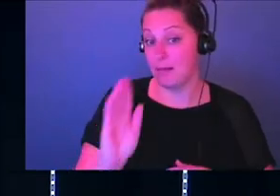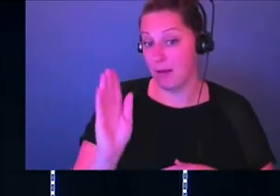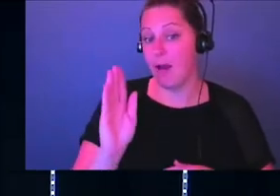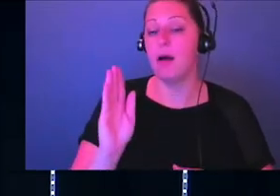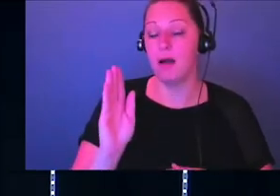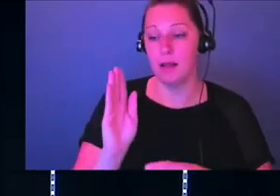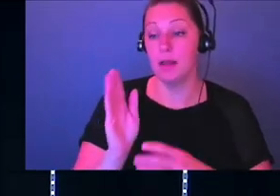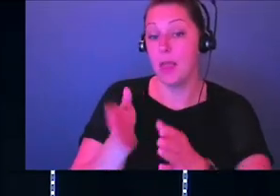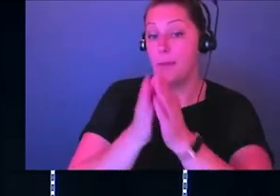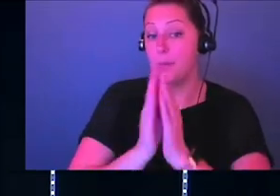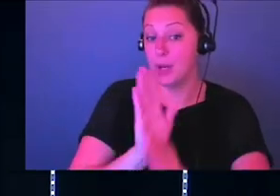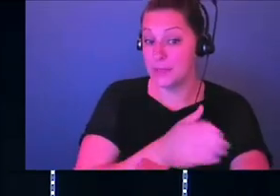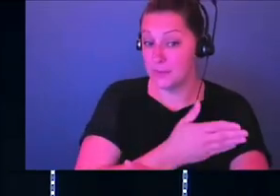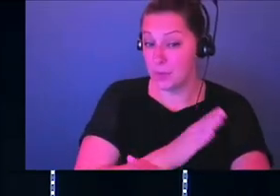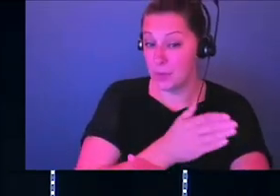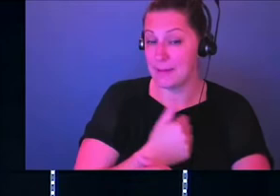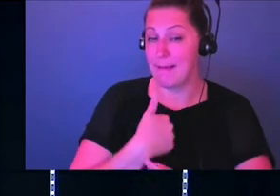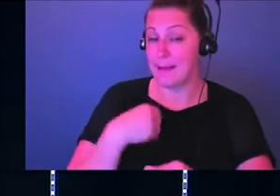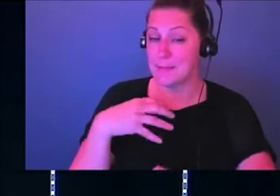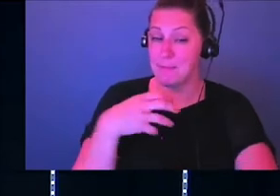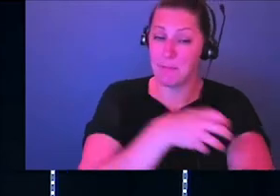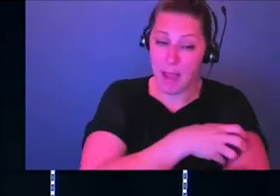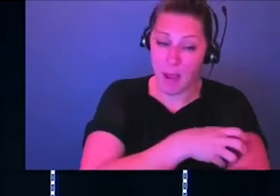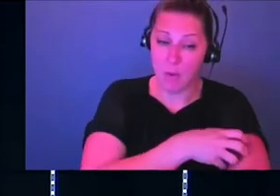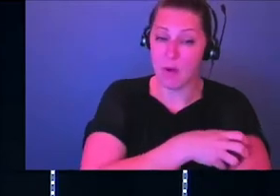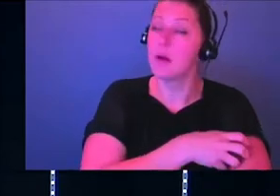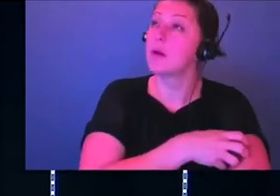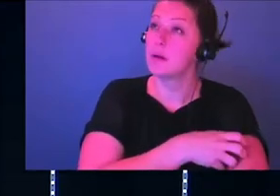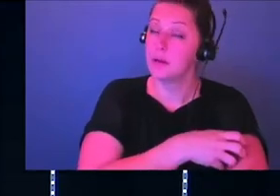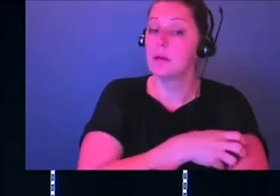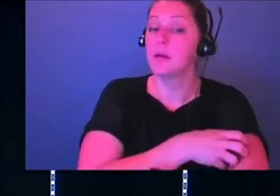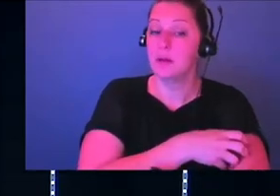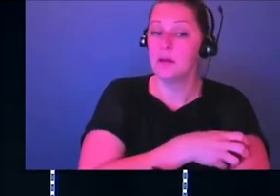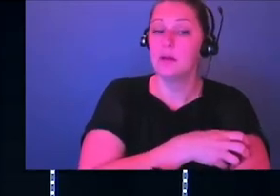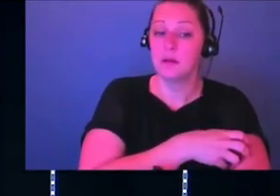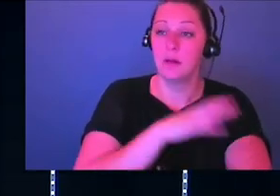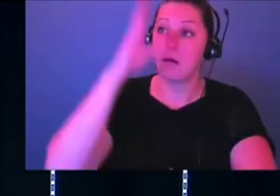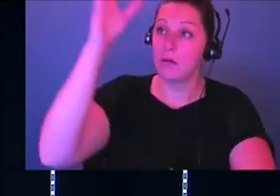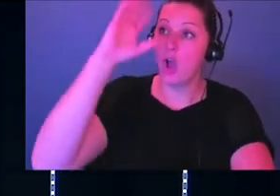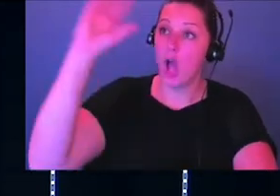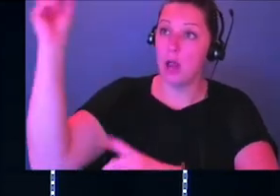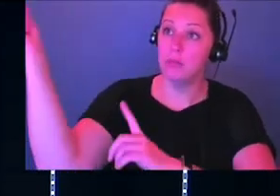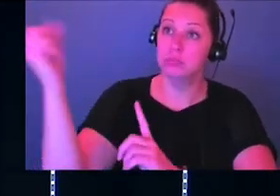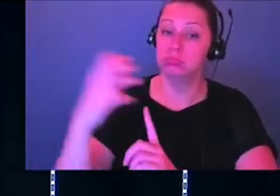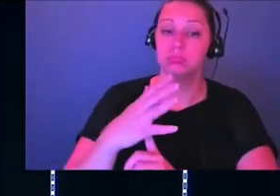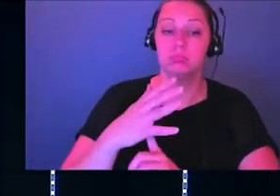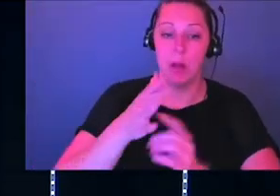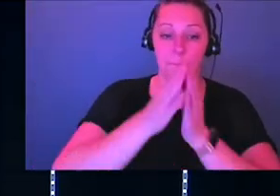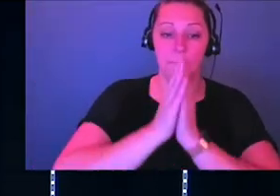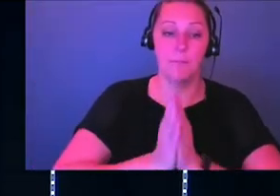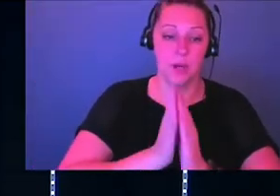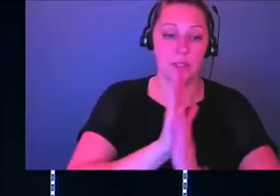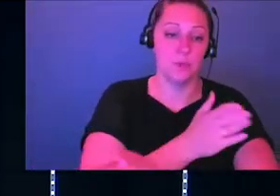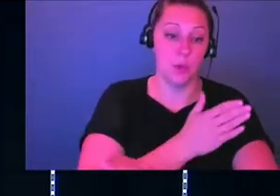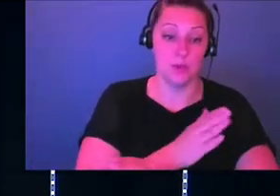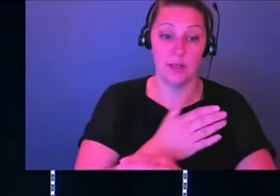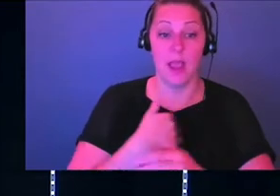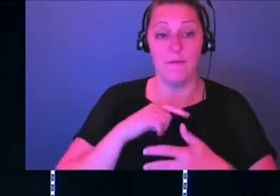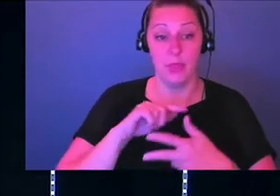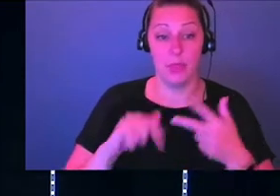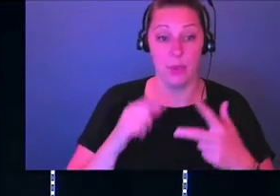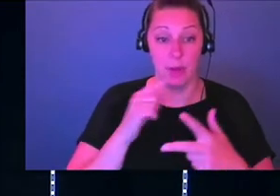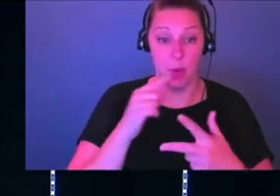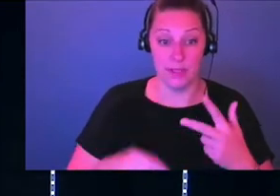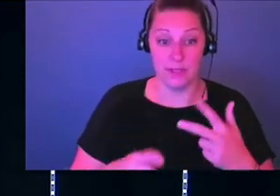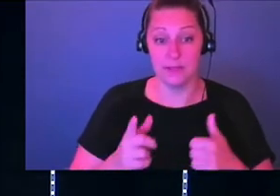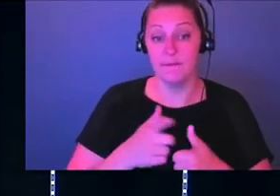how praise music has power, how God can give that power to praise music in our lives and what he can do through that. And so I've got three points. And so